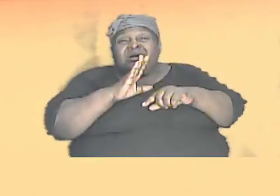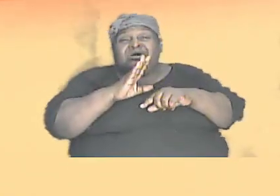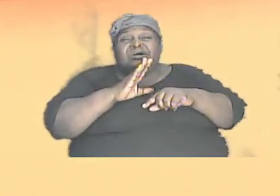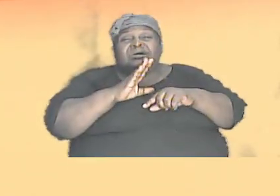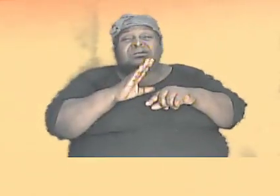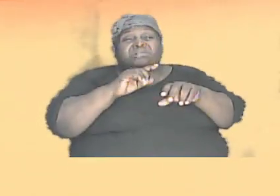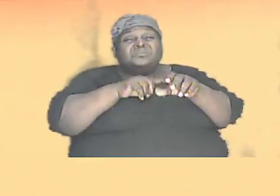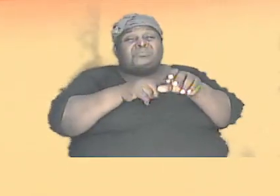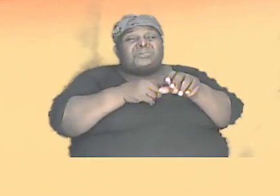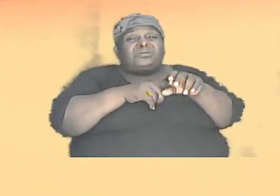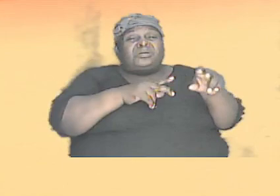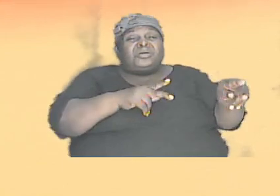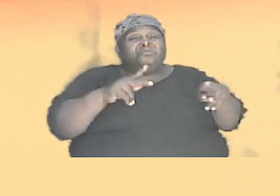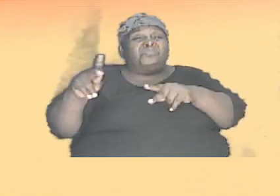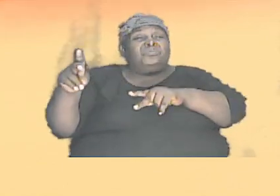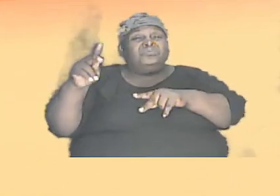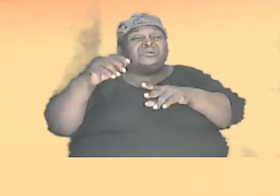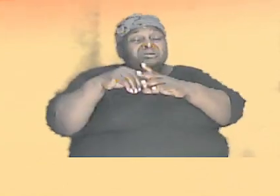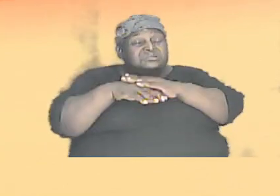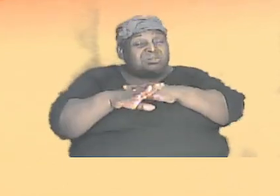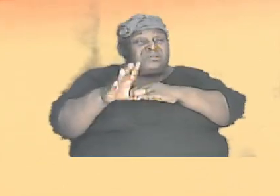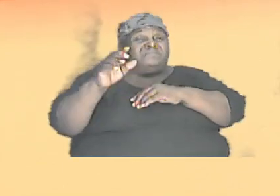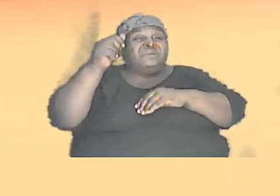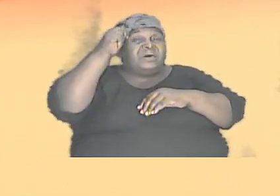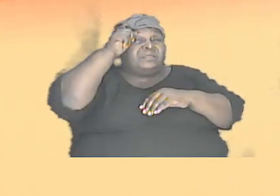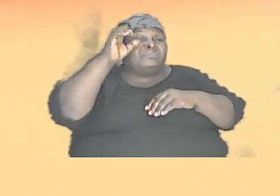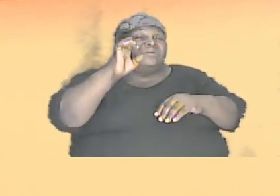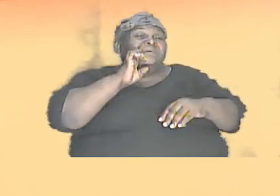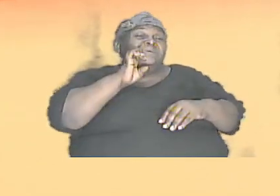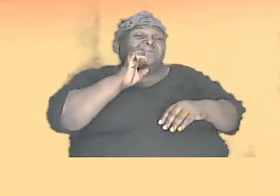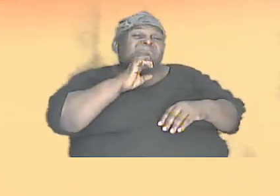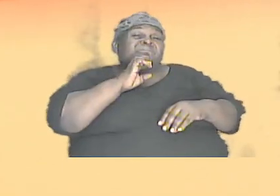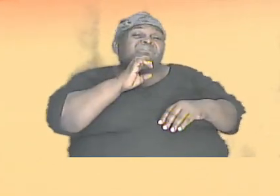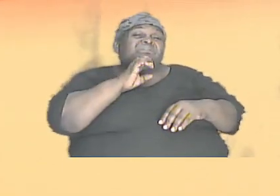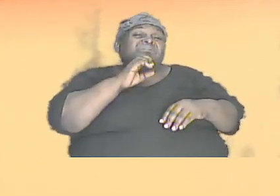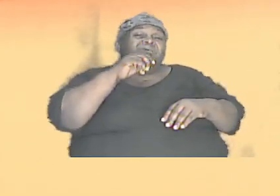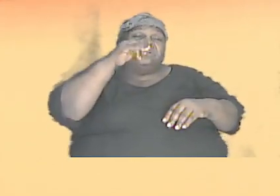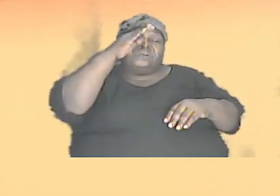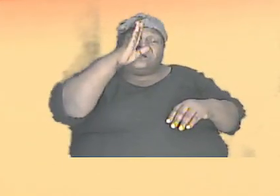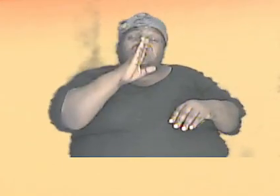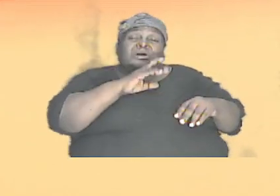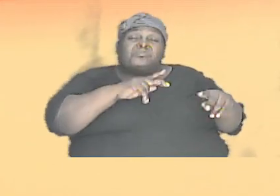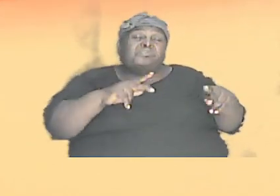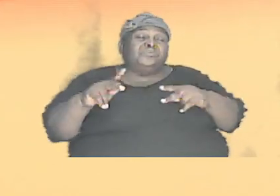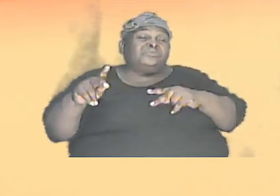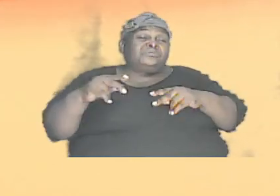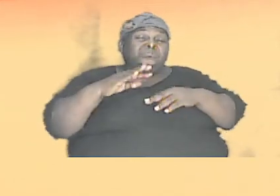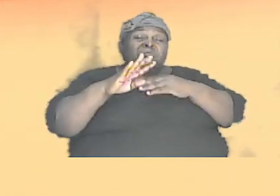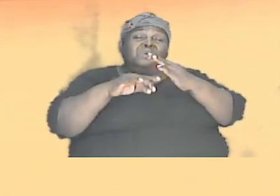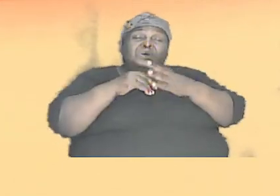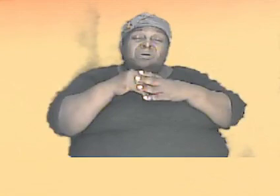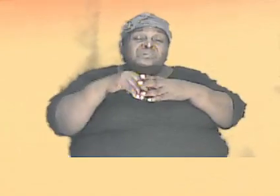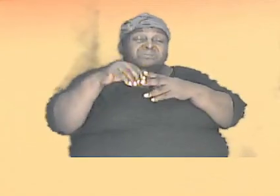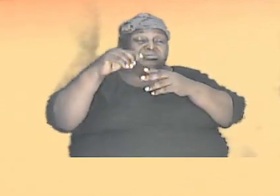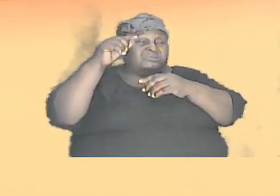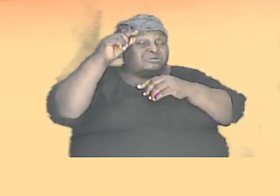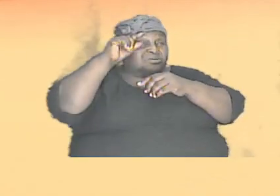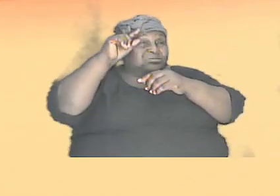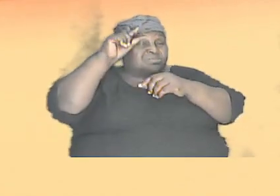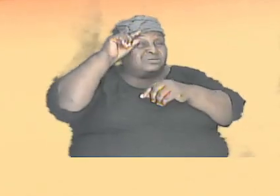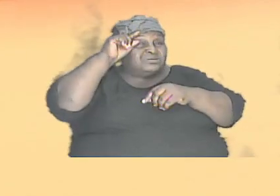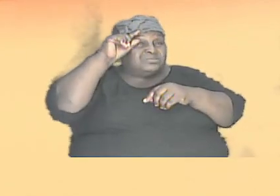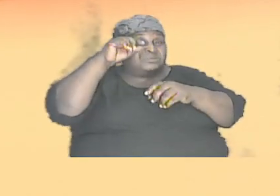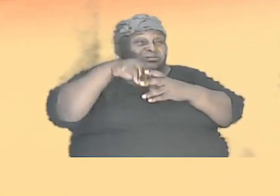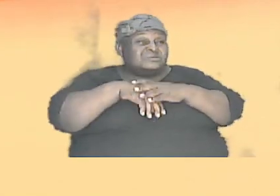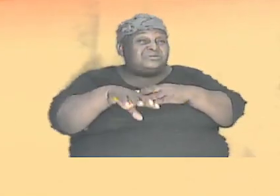inside of Adam and Eve so God placed the genetic information in our initial four